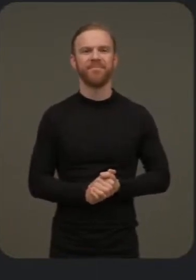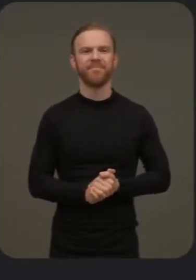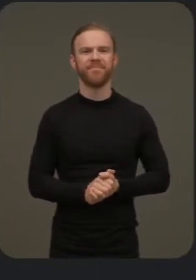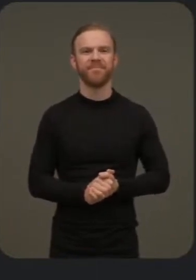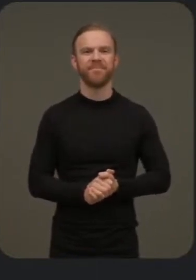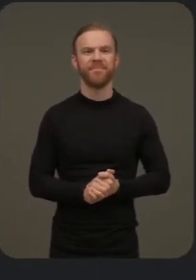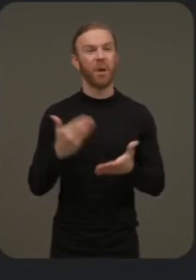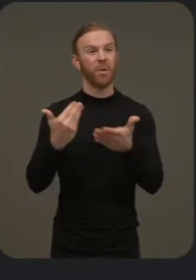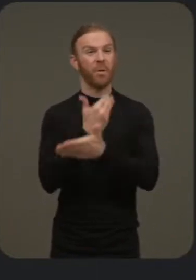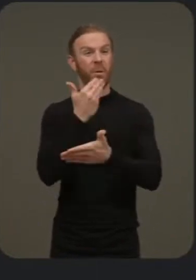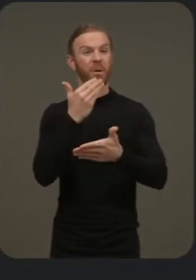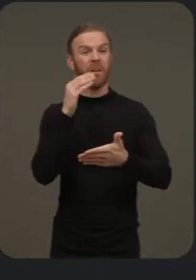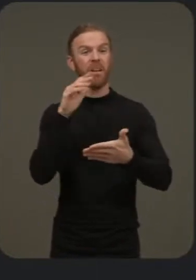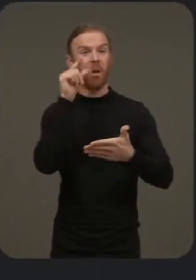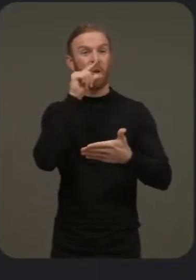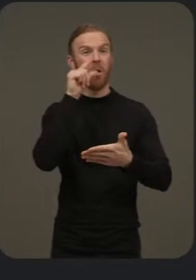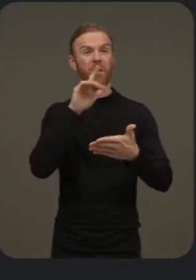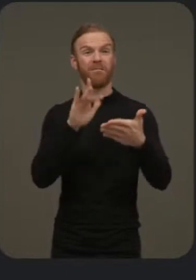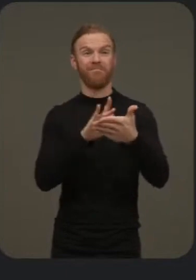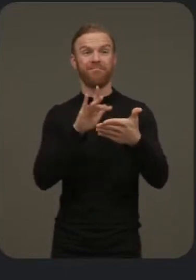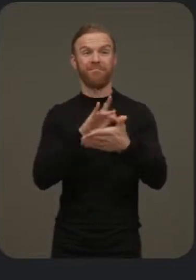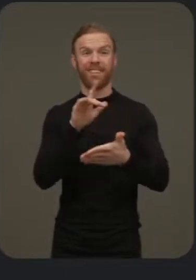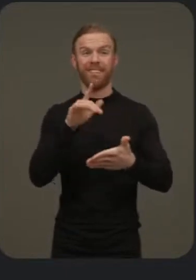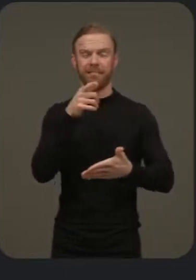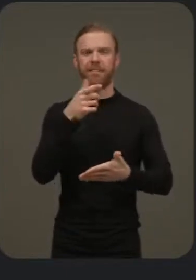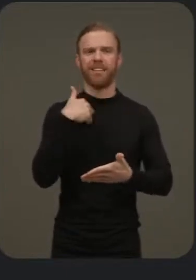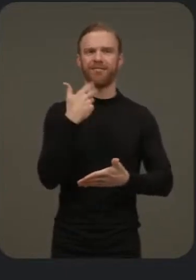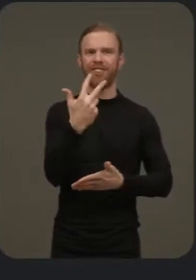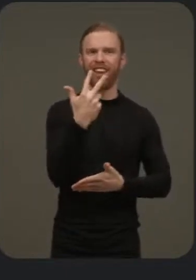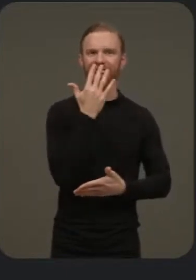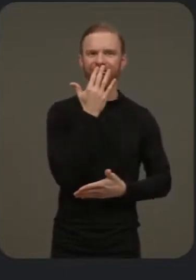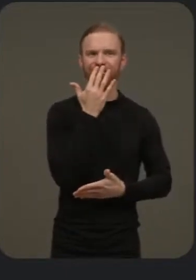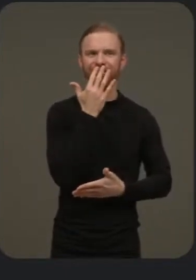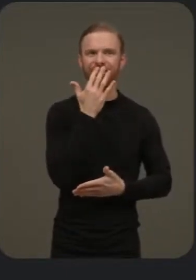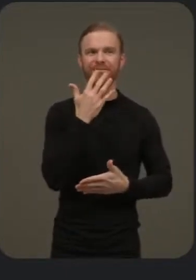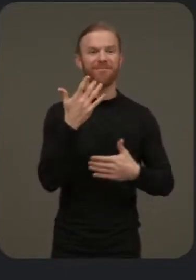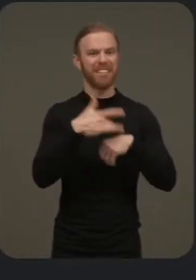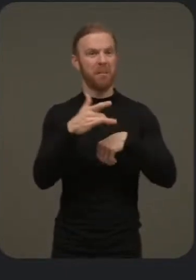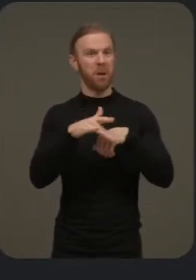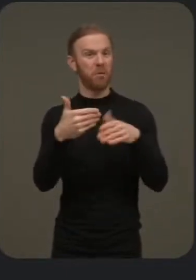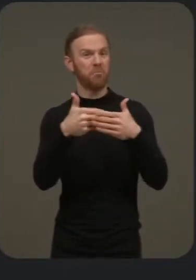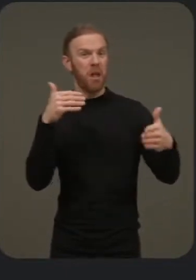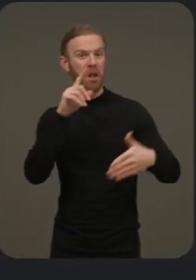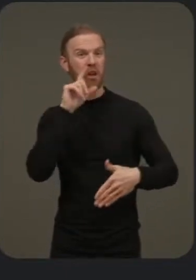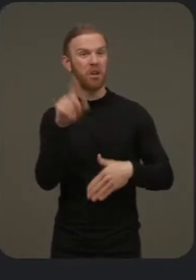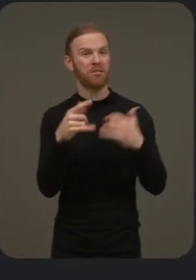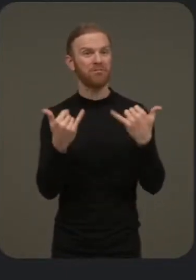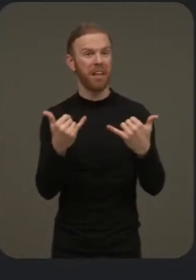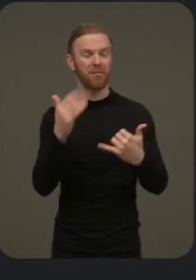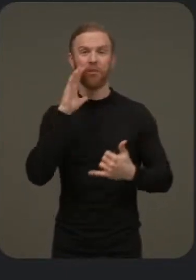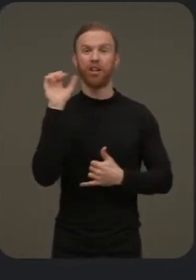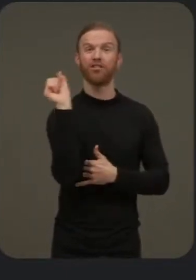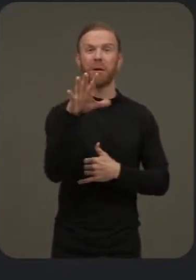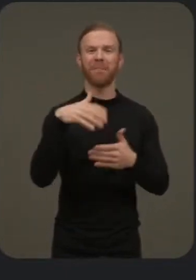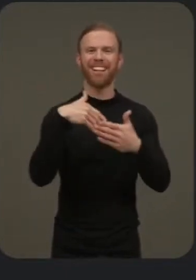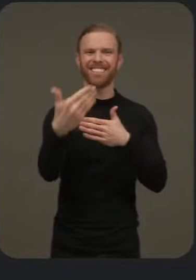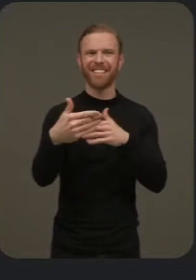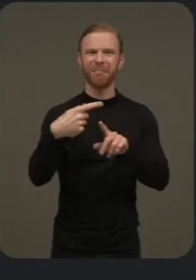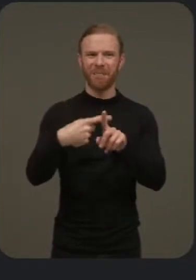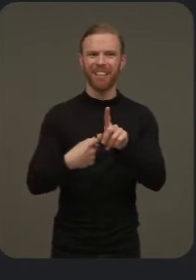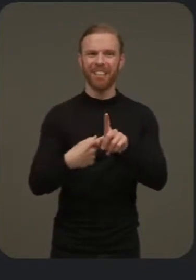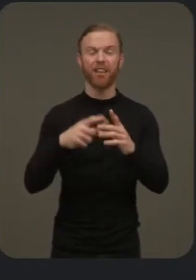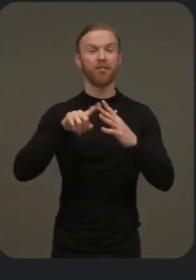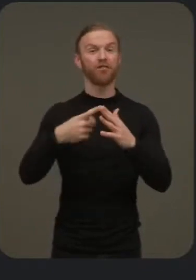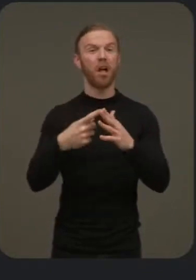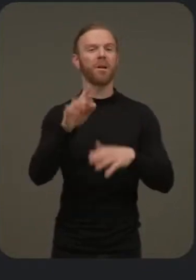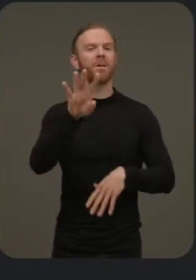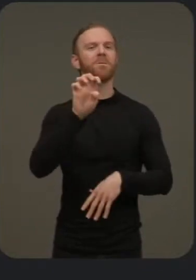The new Pixel Tablet comes in three colors. It is available for pre-order today and shifts next month starting at just